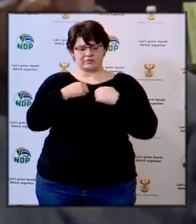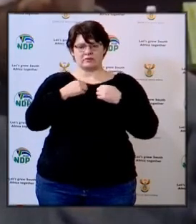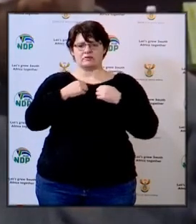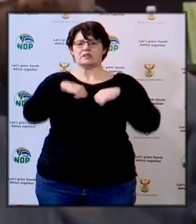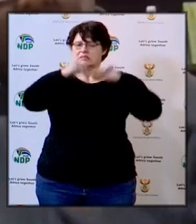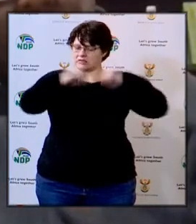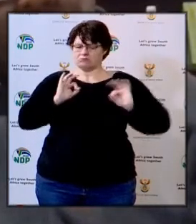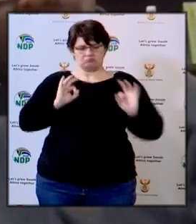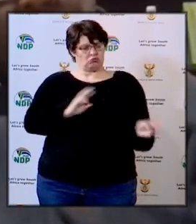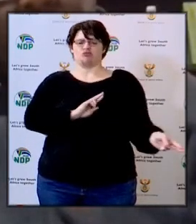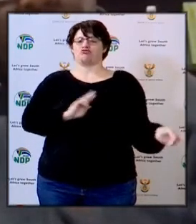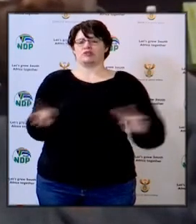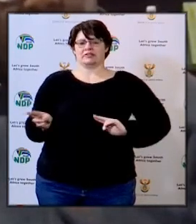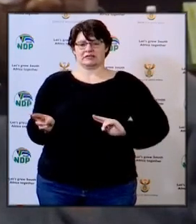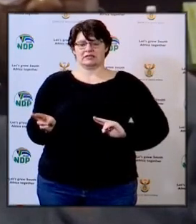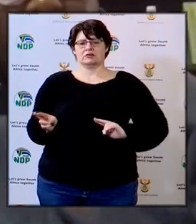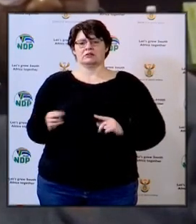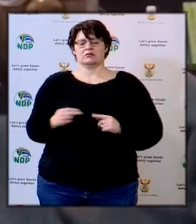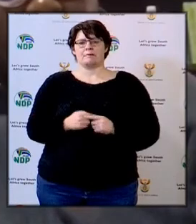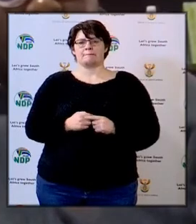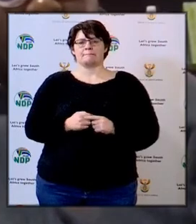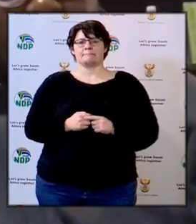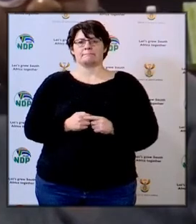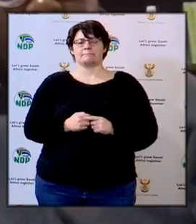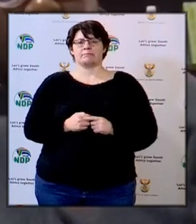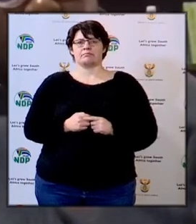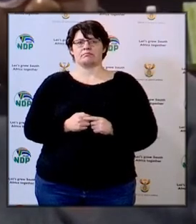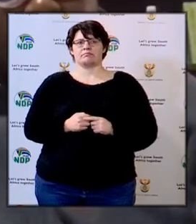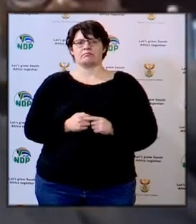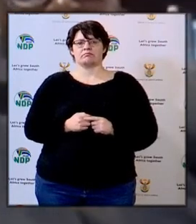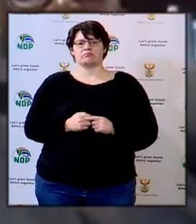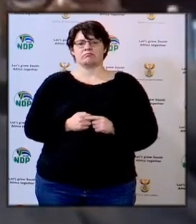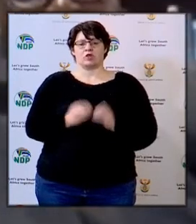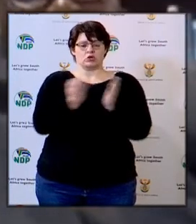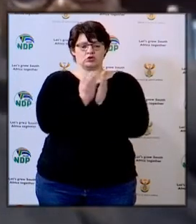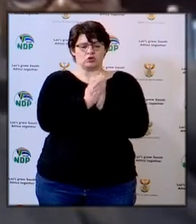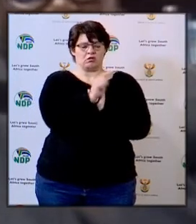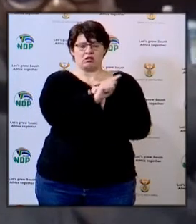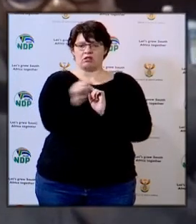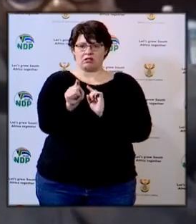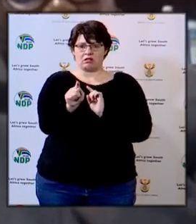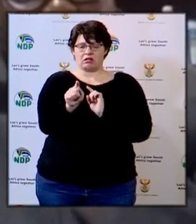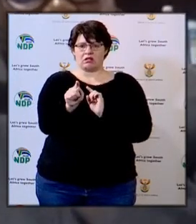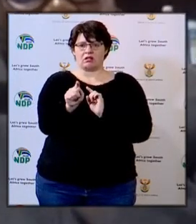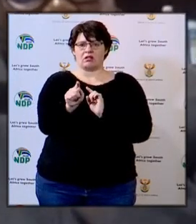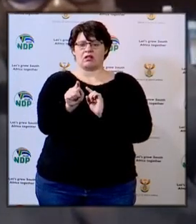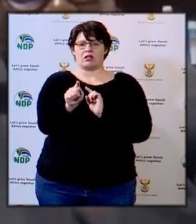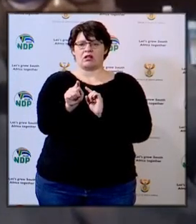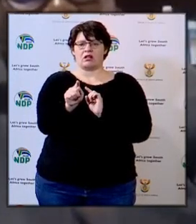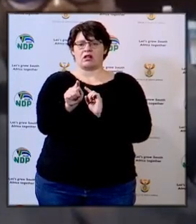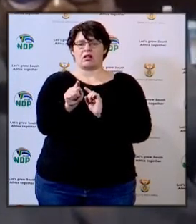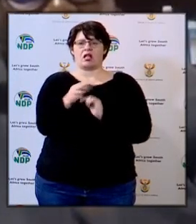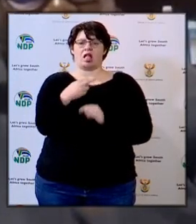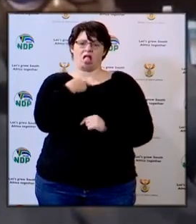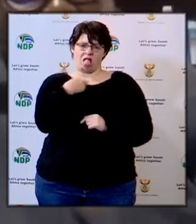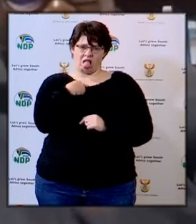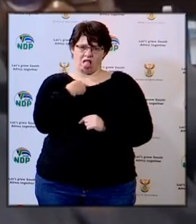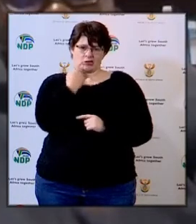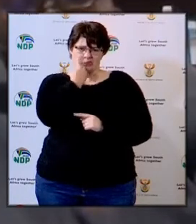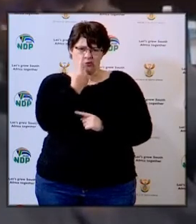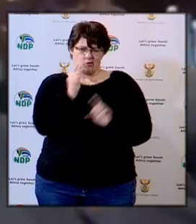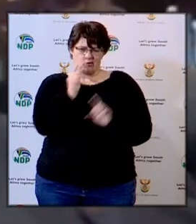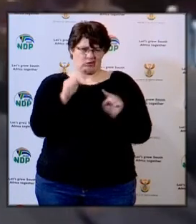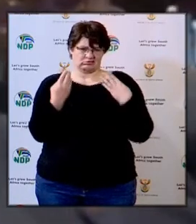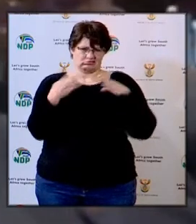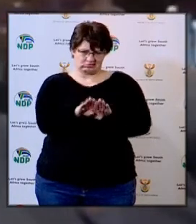Our systems are ready to go. We have already got 11 schools that will not, unfortunately, be able to be